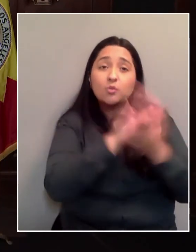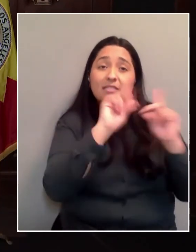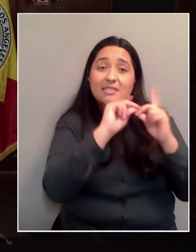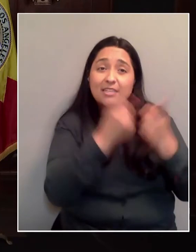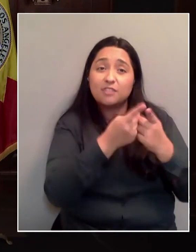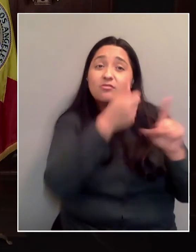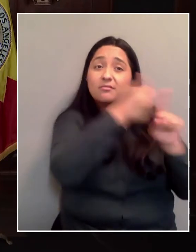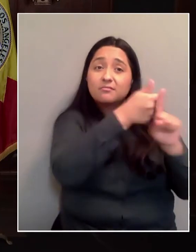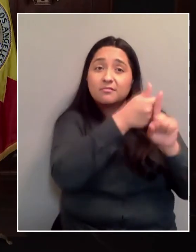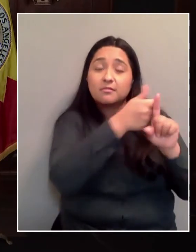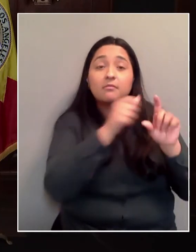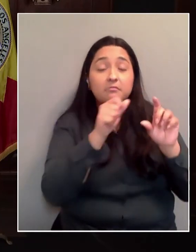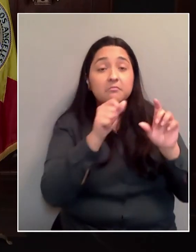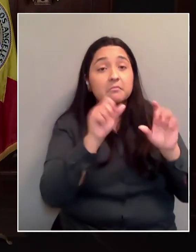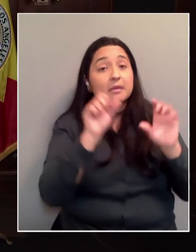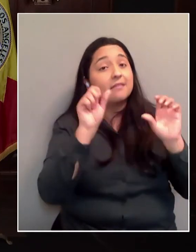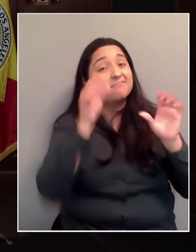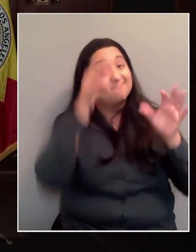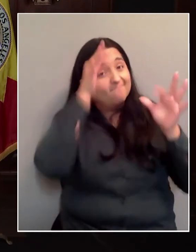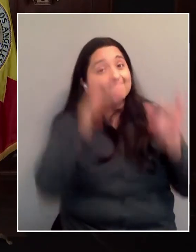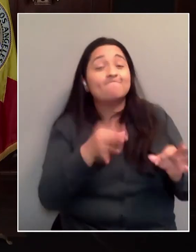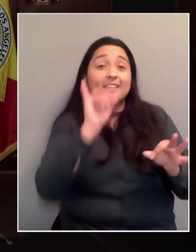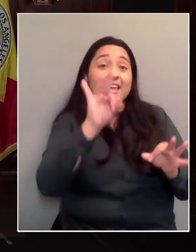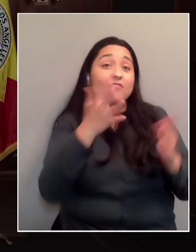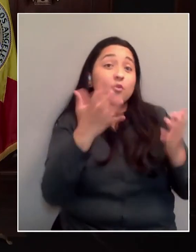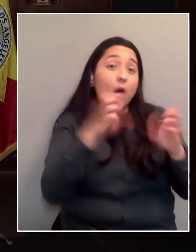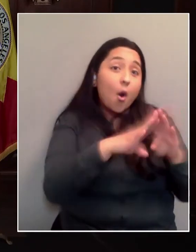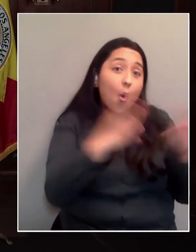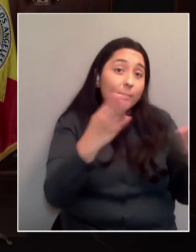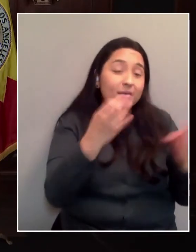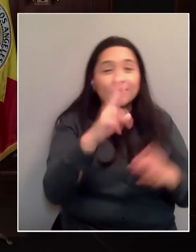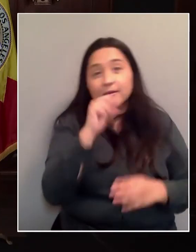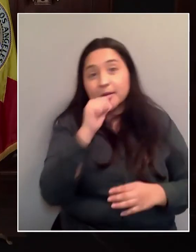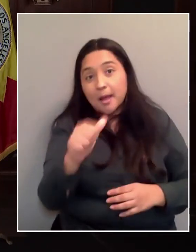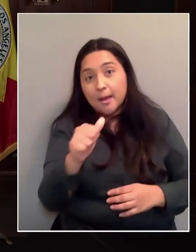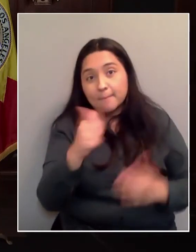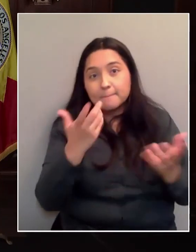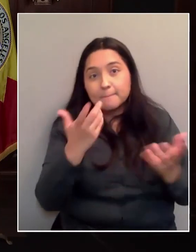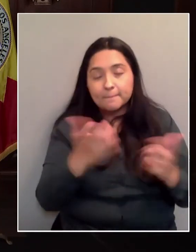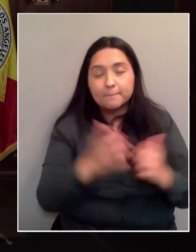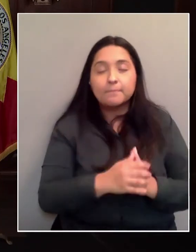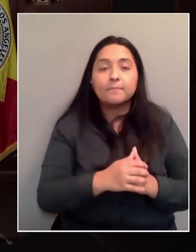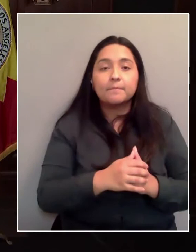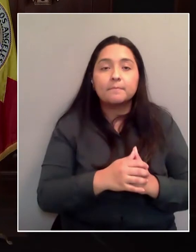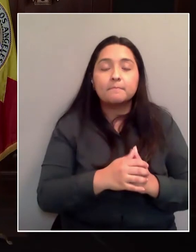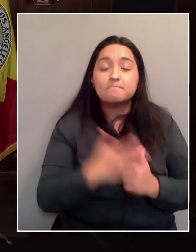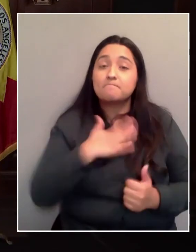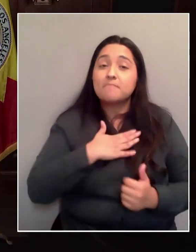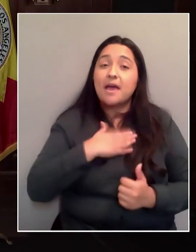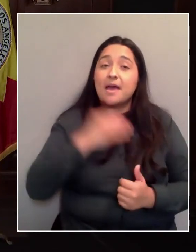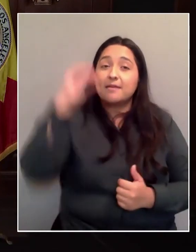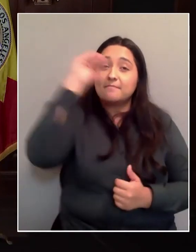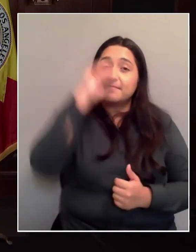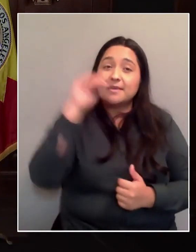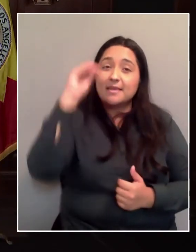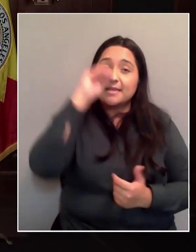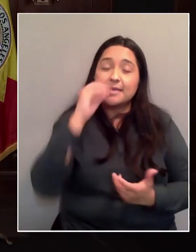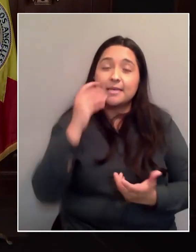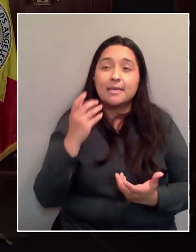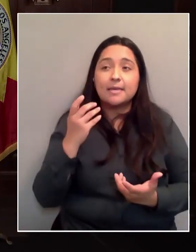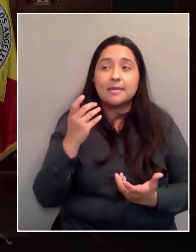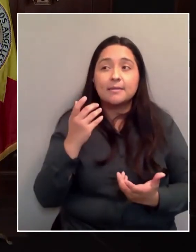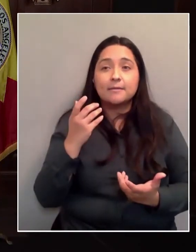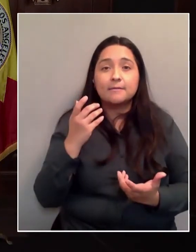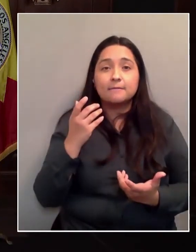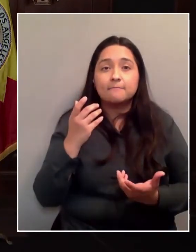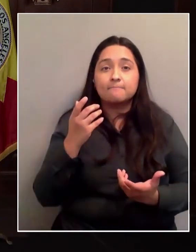abrir. Pero es mi opinión, los padres, las madres que no quieren